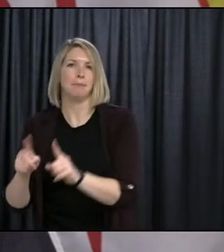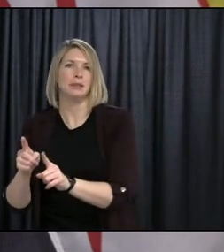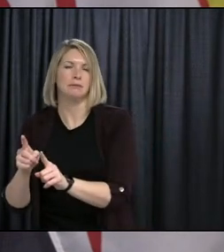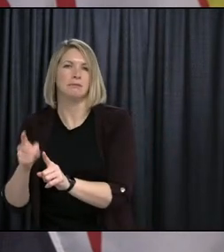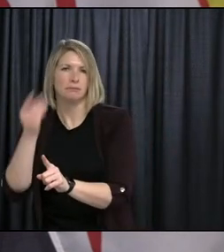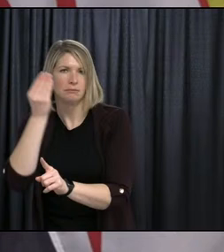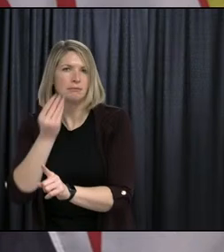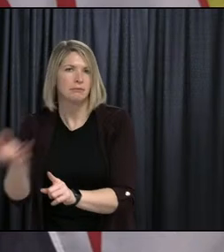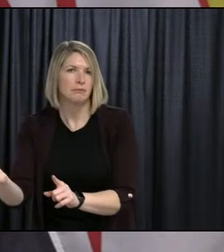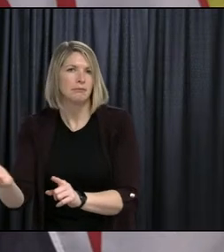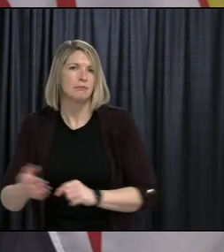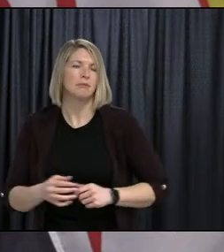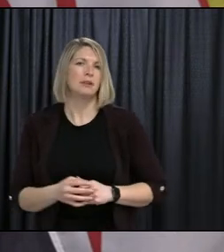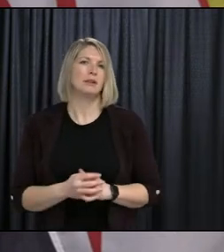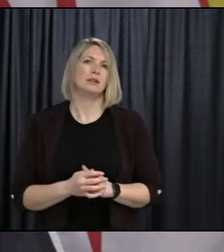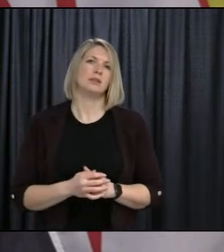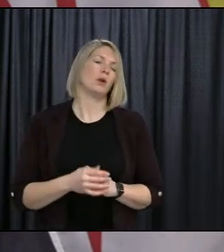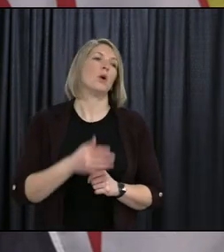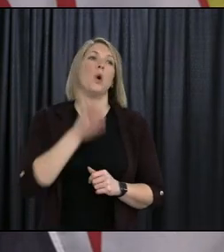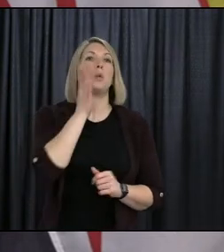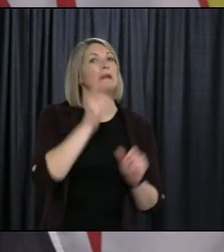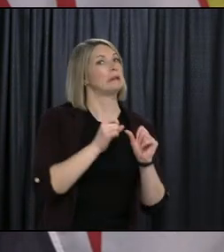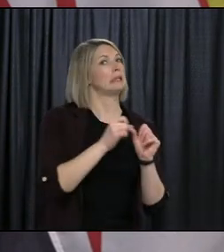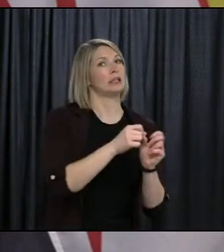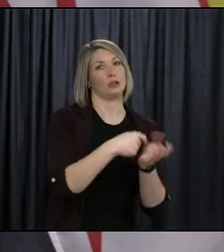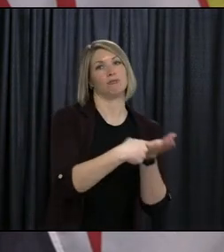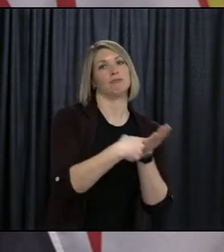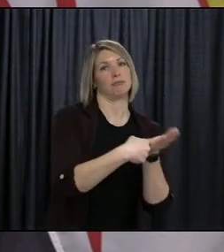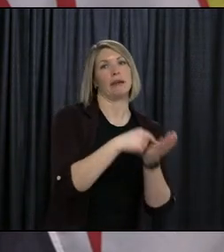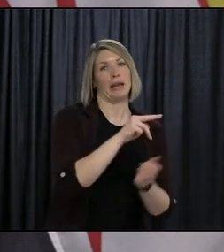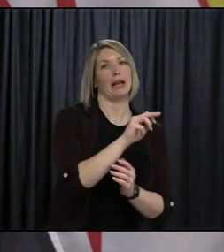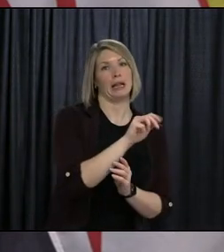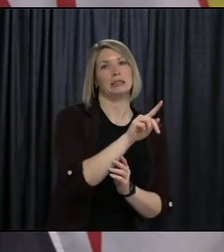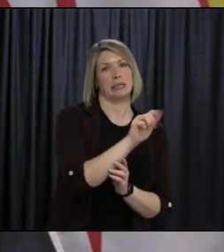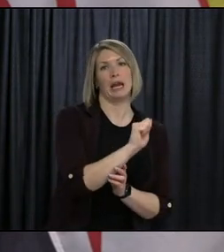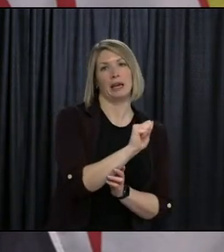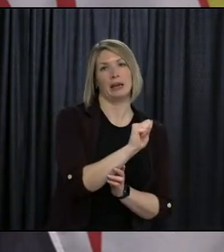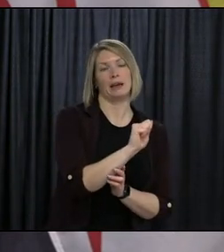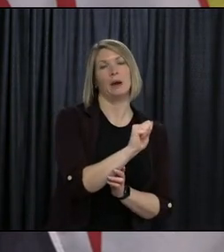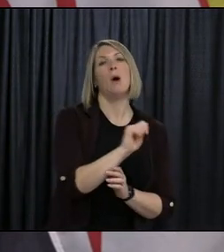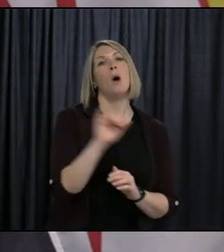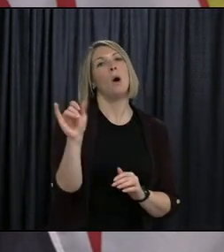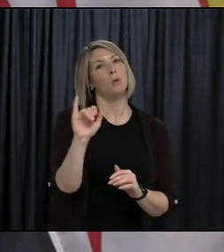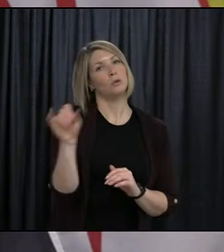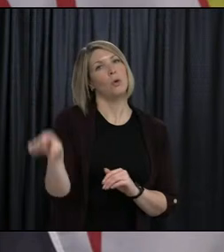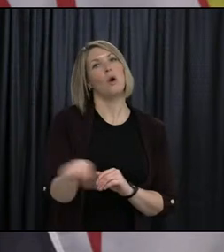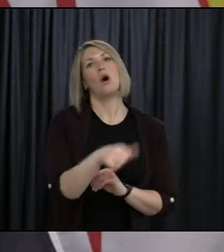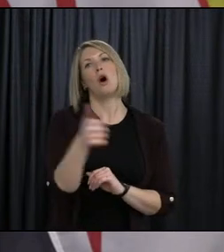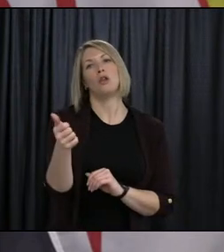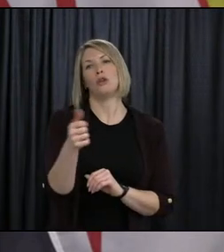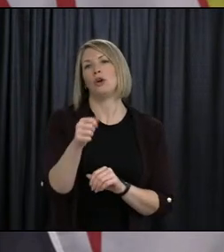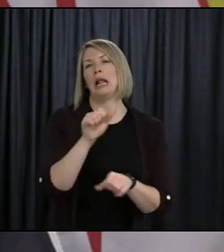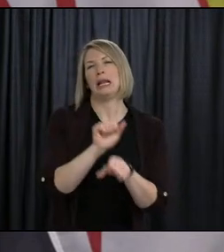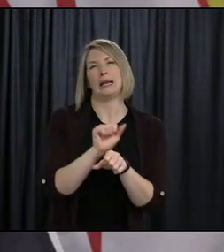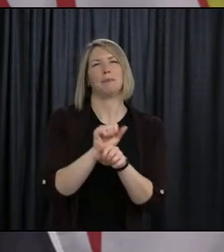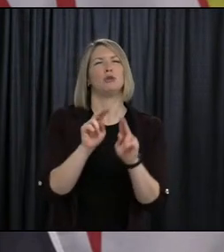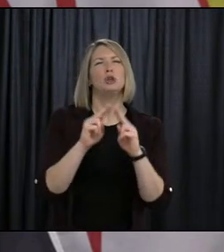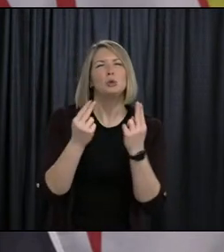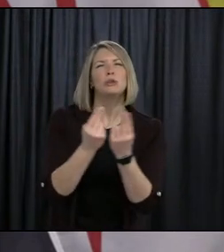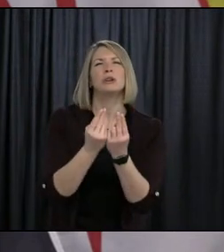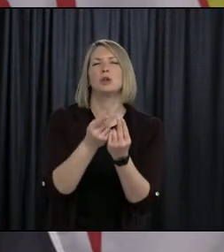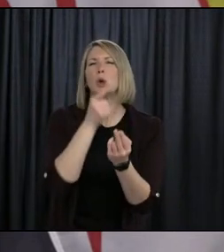the association and as well the other labor groups that are part of our